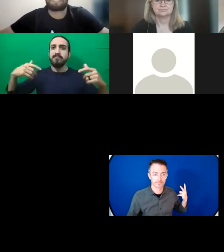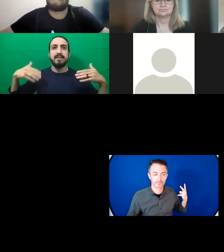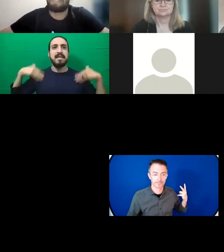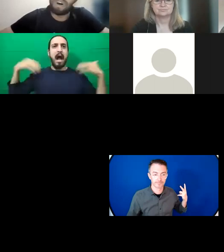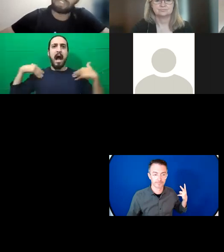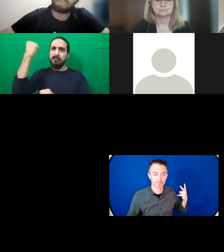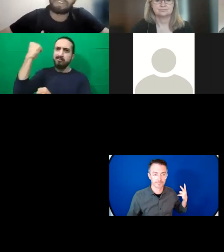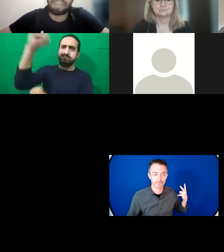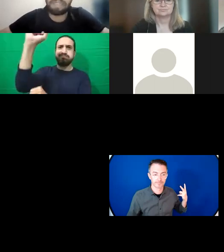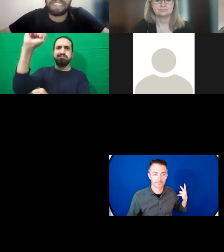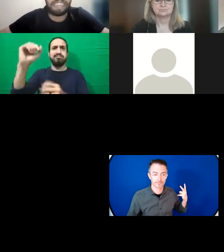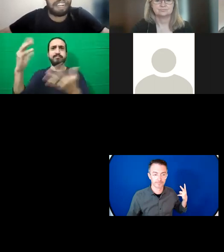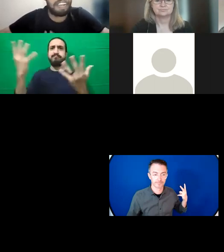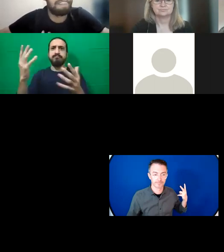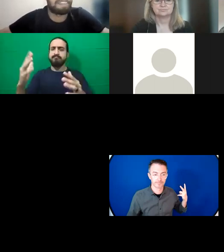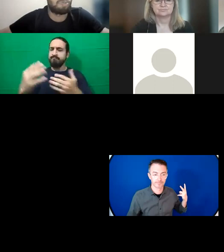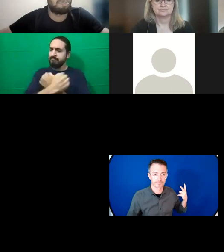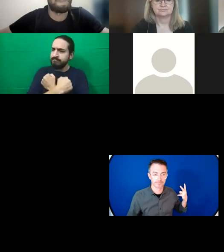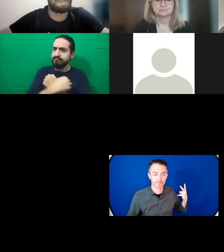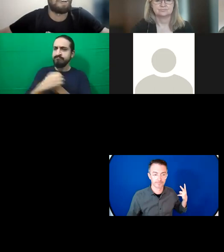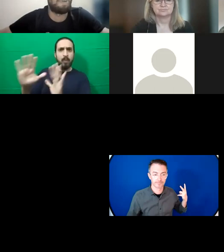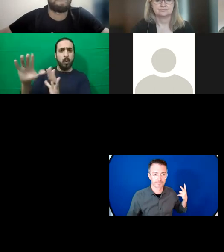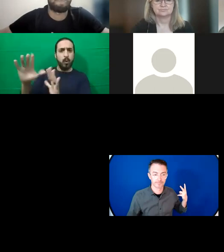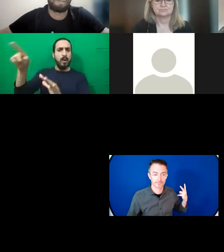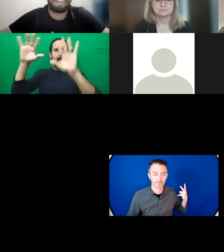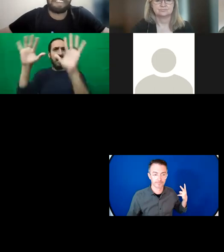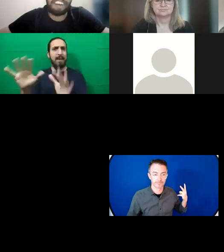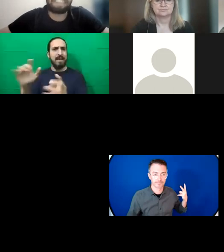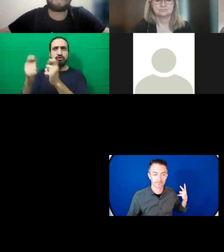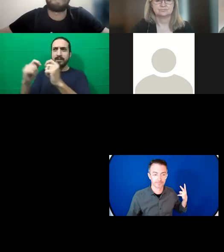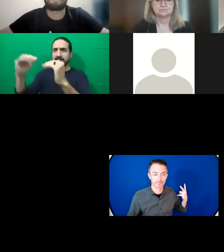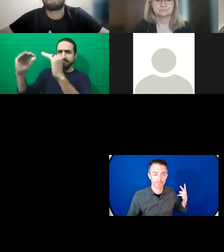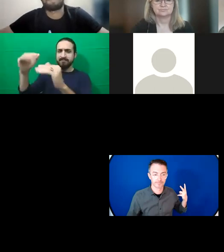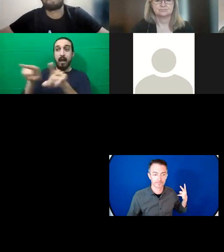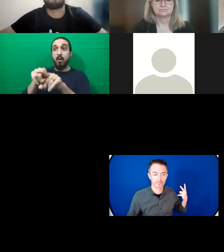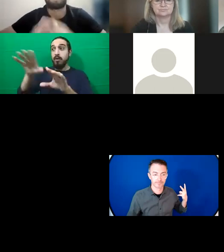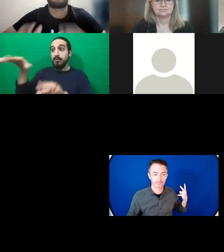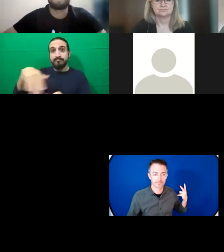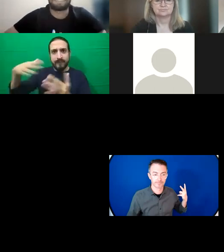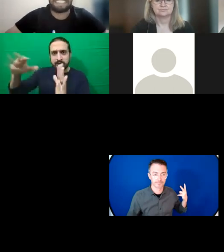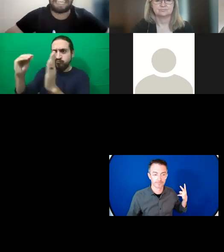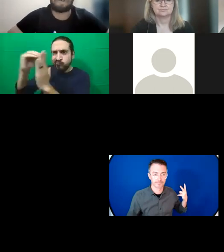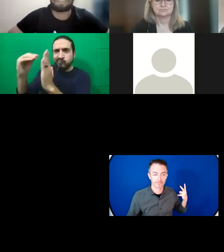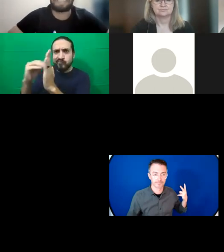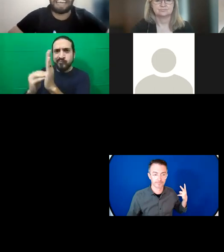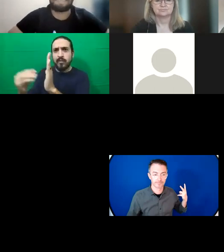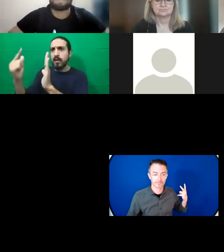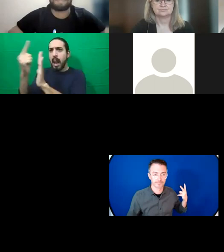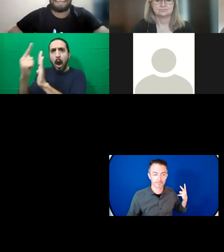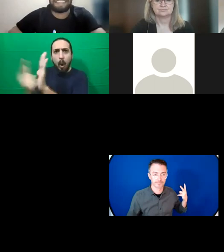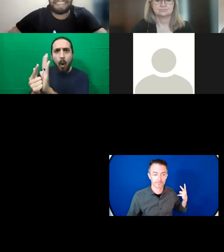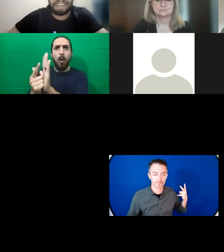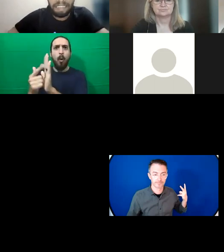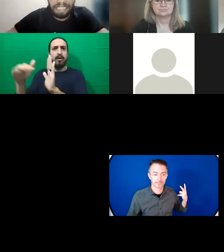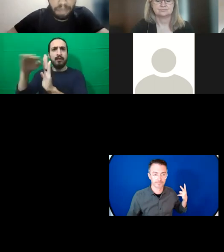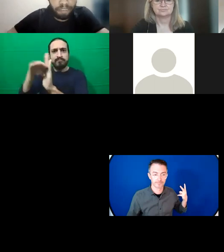implementation of laws programs that enables women and young people in vulnerable communities to make decisions about their lives